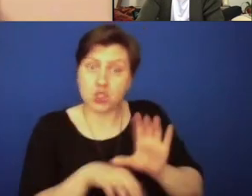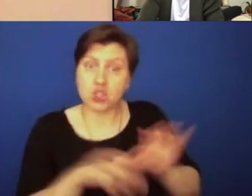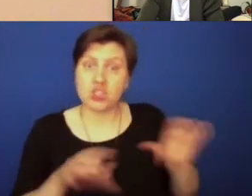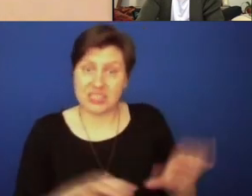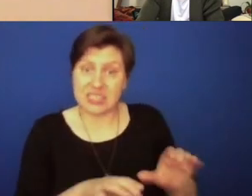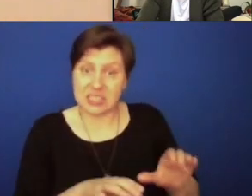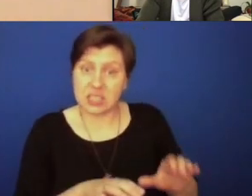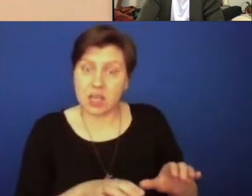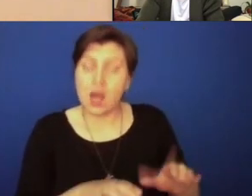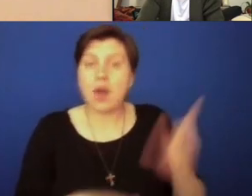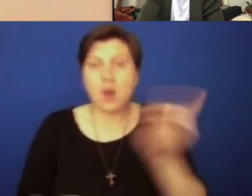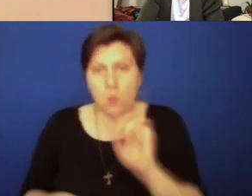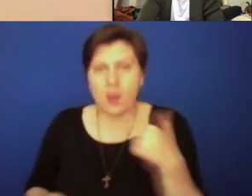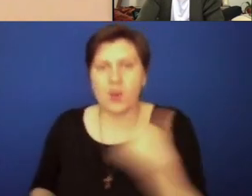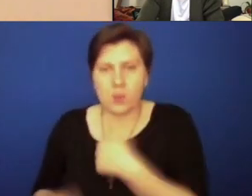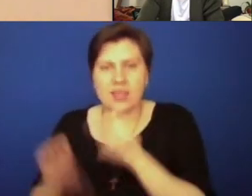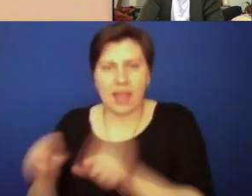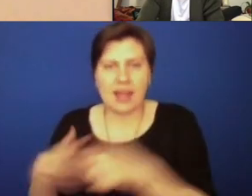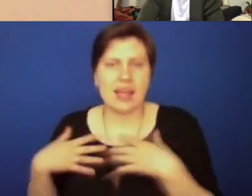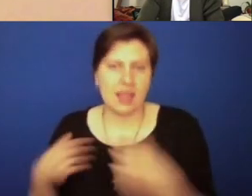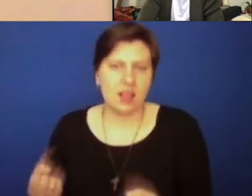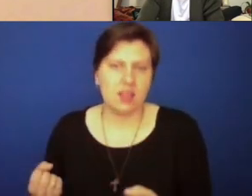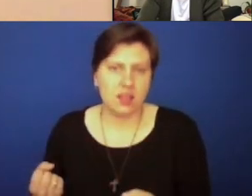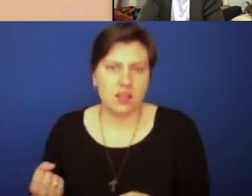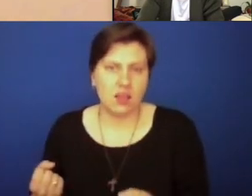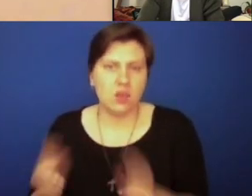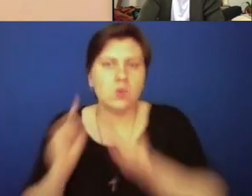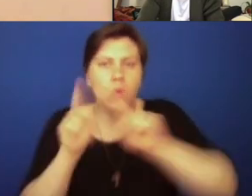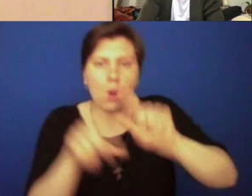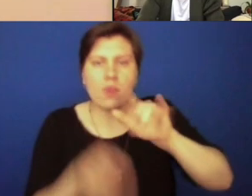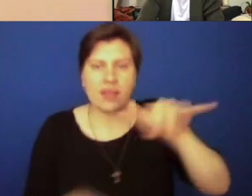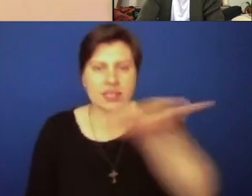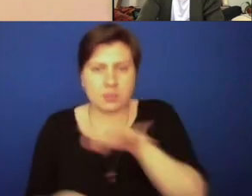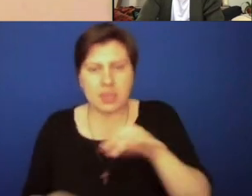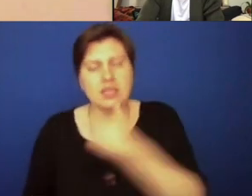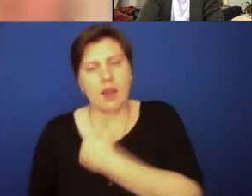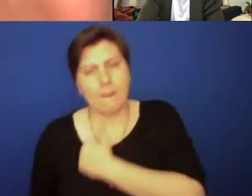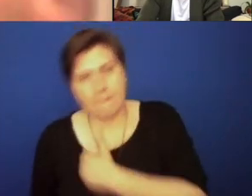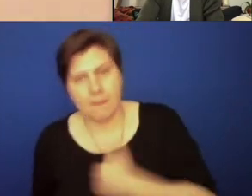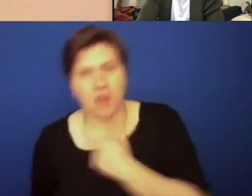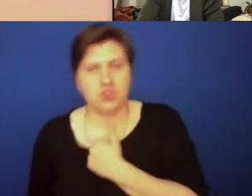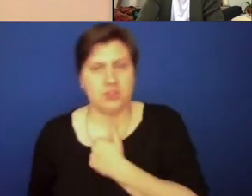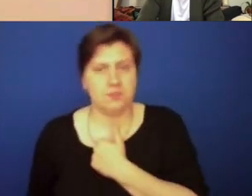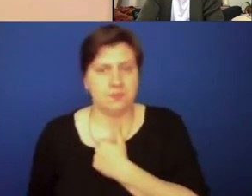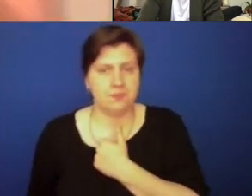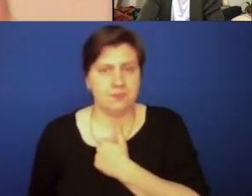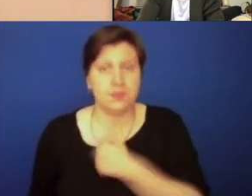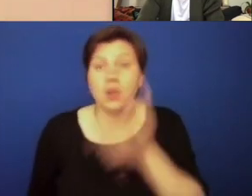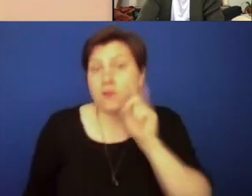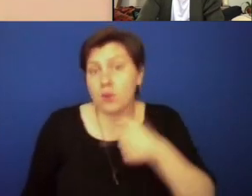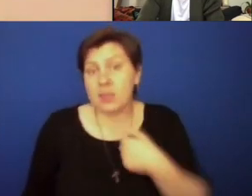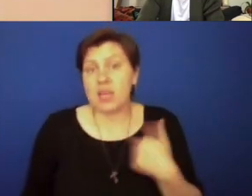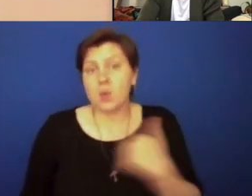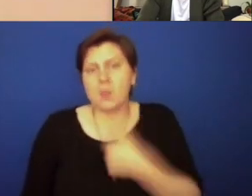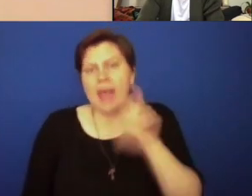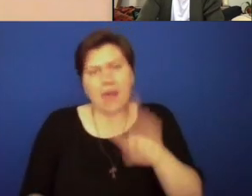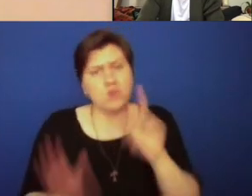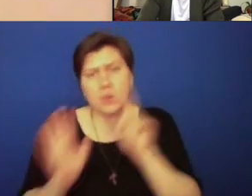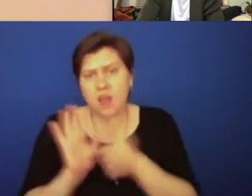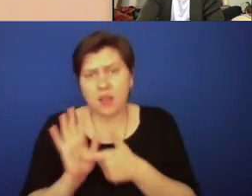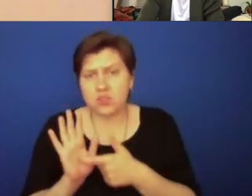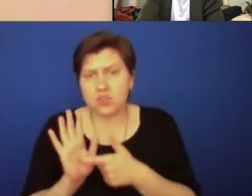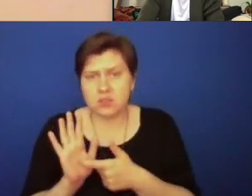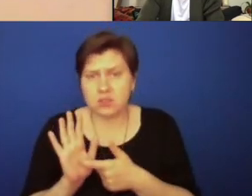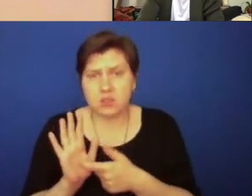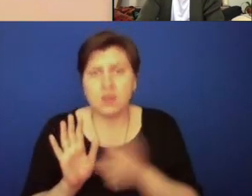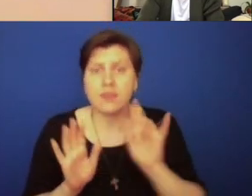but also where we can begin to heal ourselves to go to that space and make apology. But for me, we have to acknowledge it.